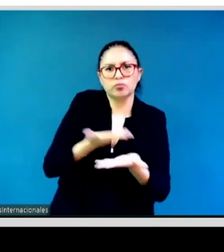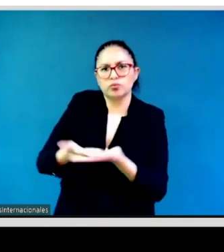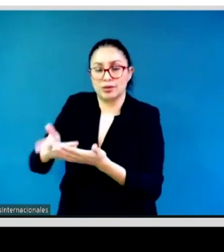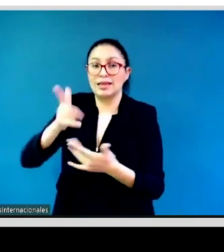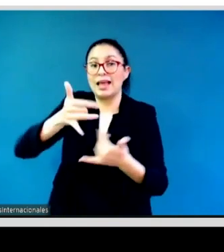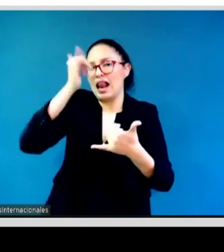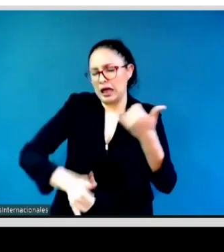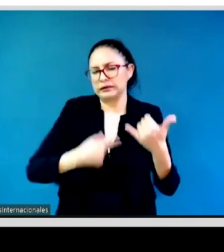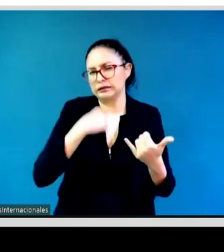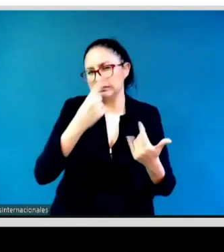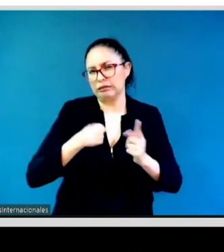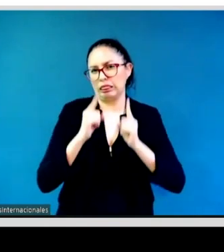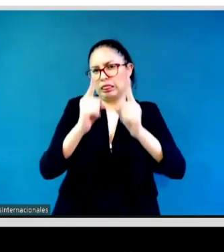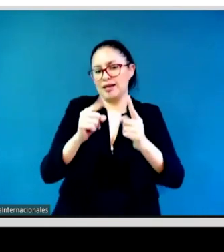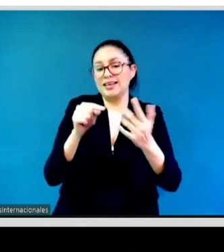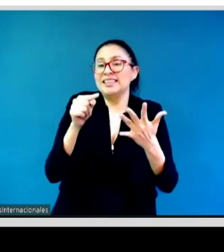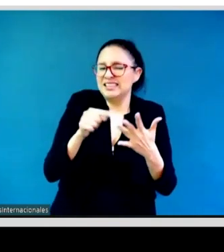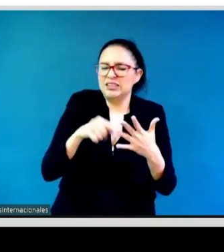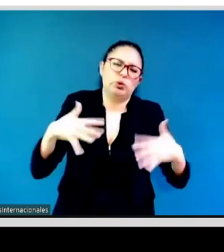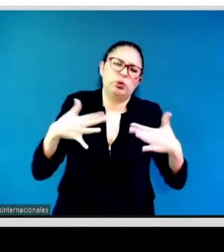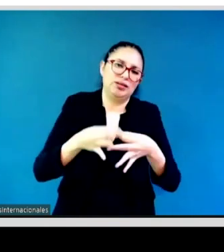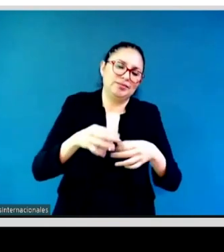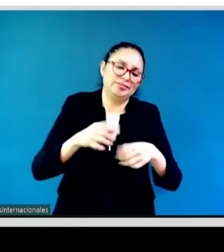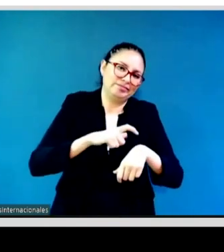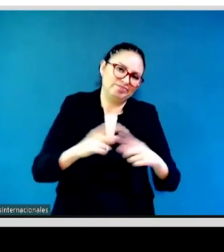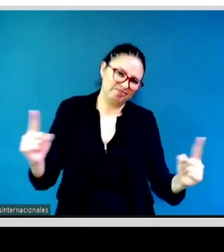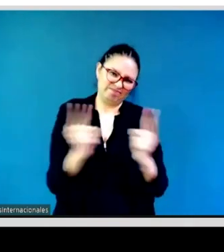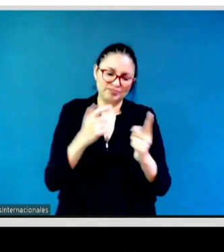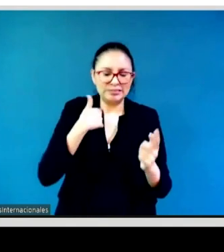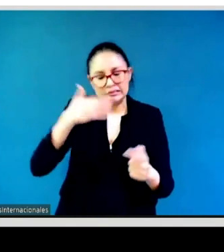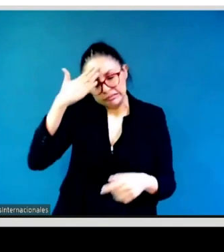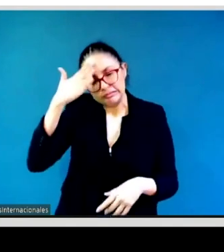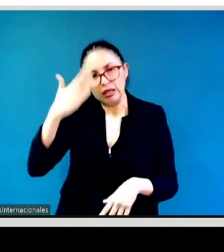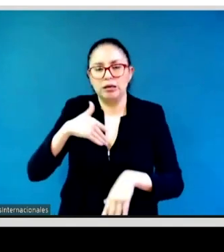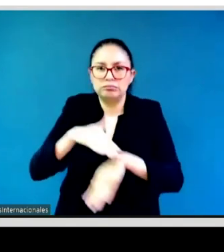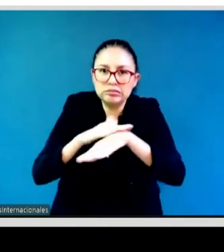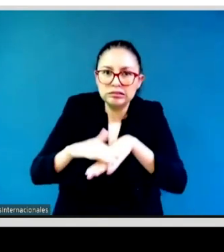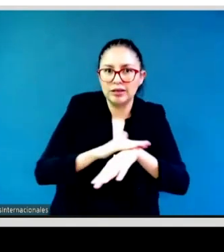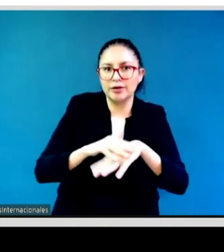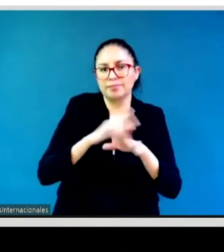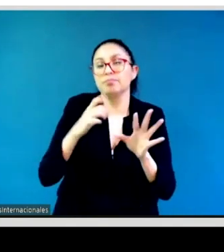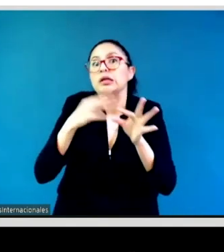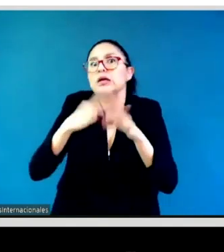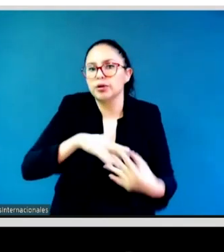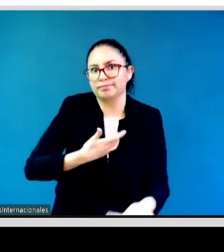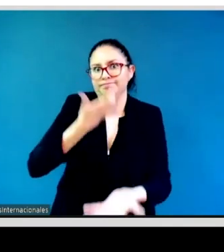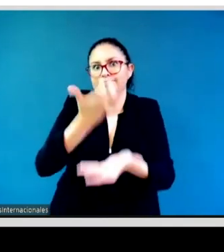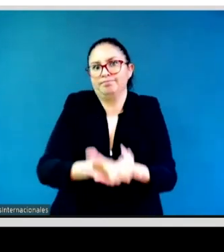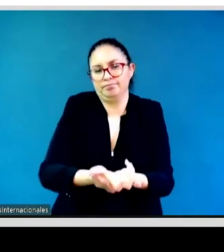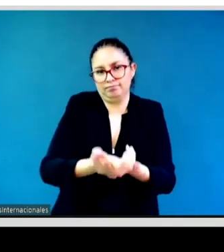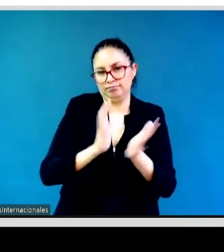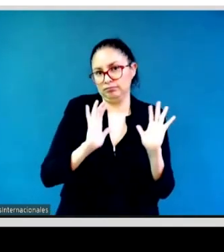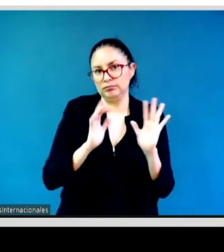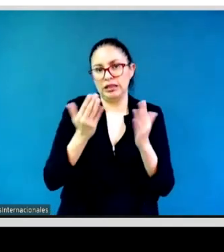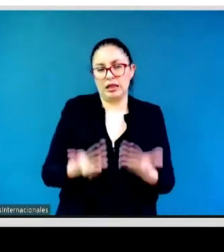options. But it was important for me to mention when we talk about now that we are talking about feminist movement and leadership. In the beginning,